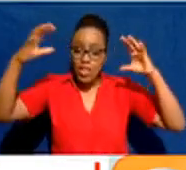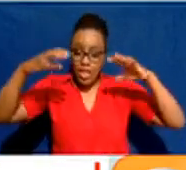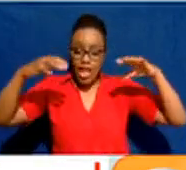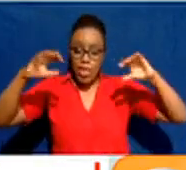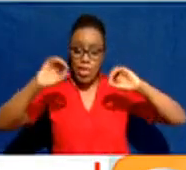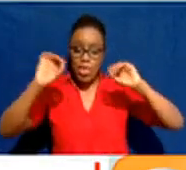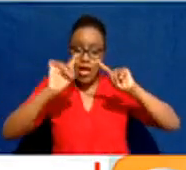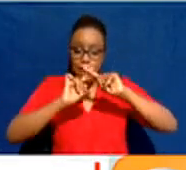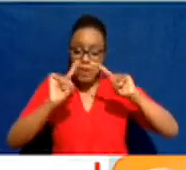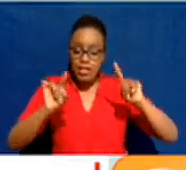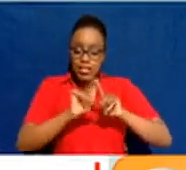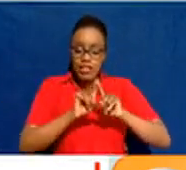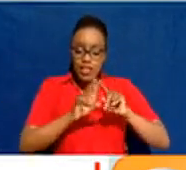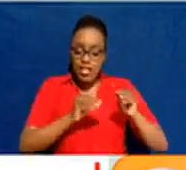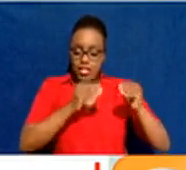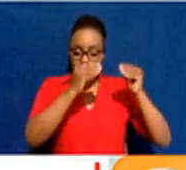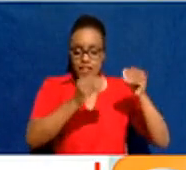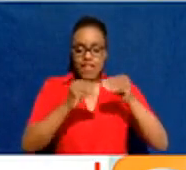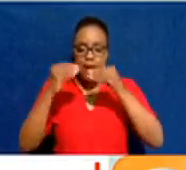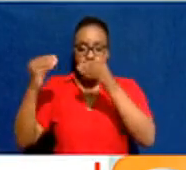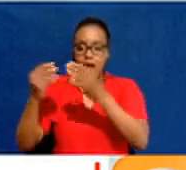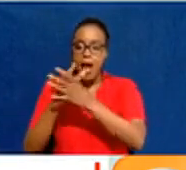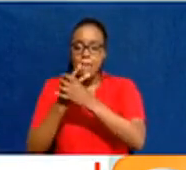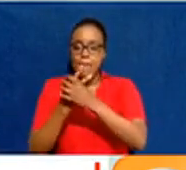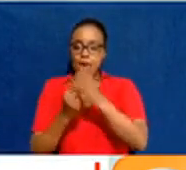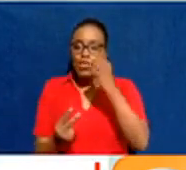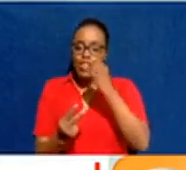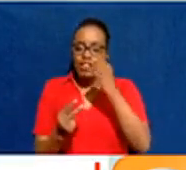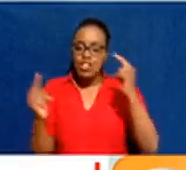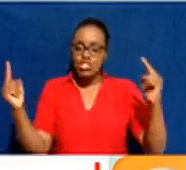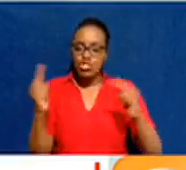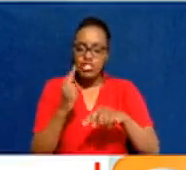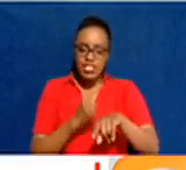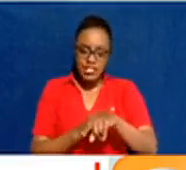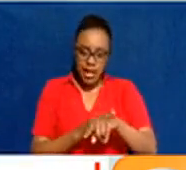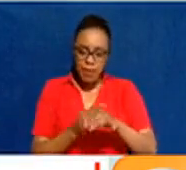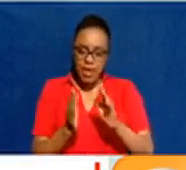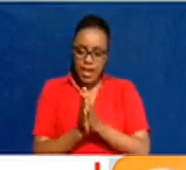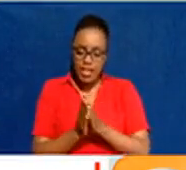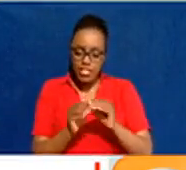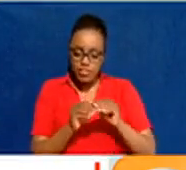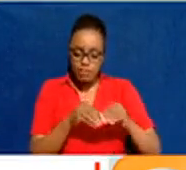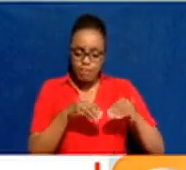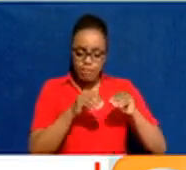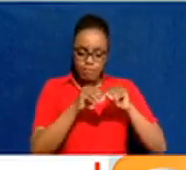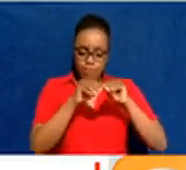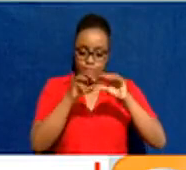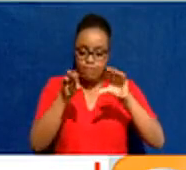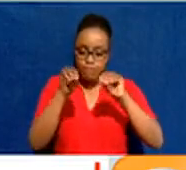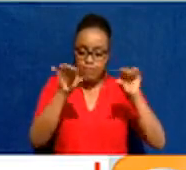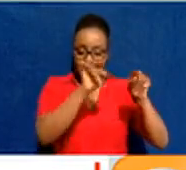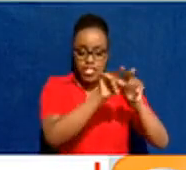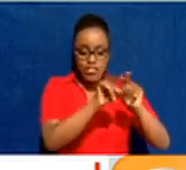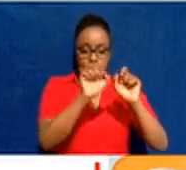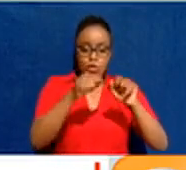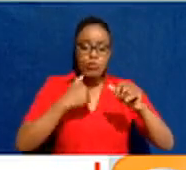but also in the distribution, both temporal and spatial distribution because we